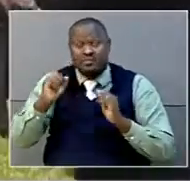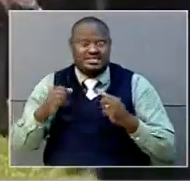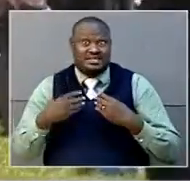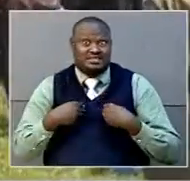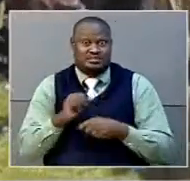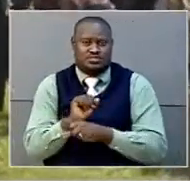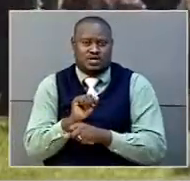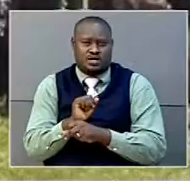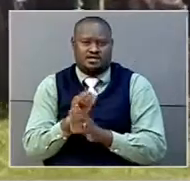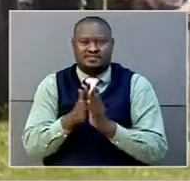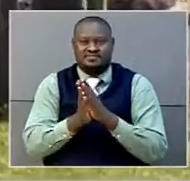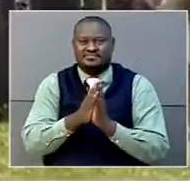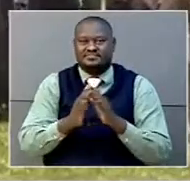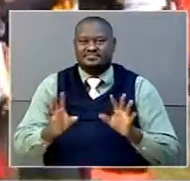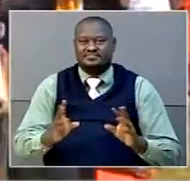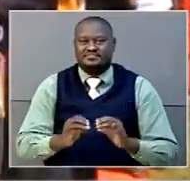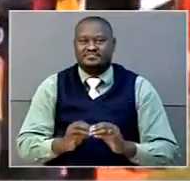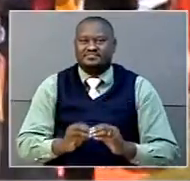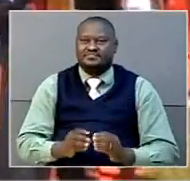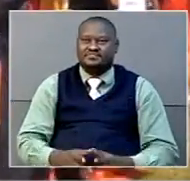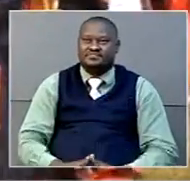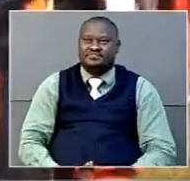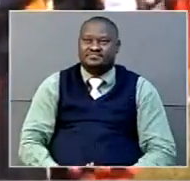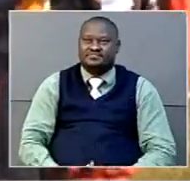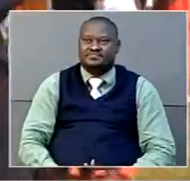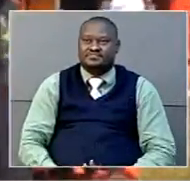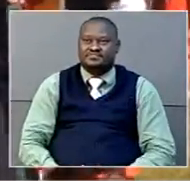Namamonde and Shafika Nelubanga compiled the report.